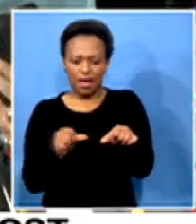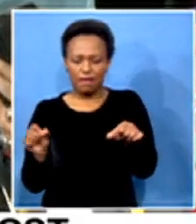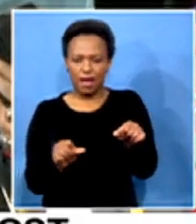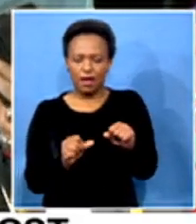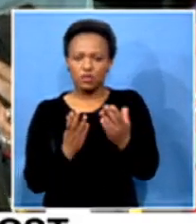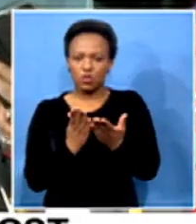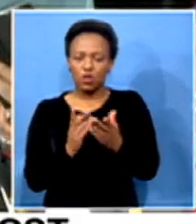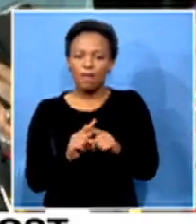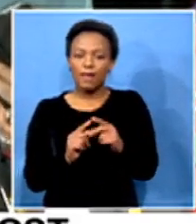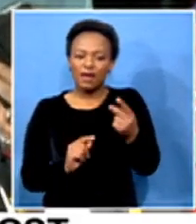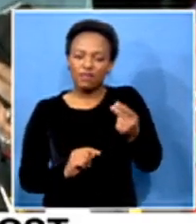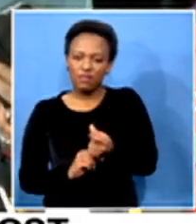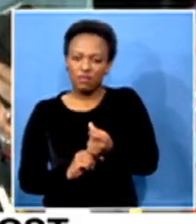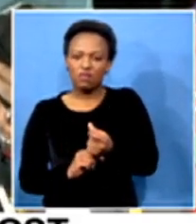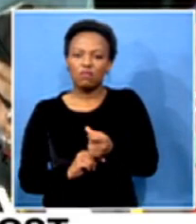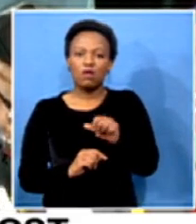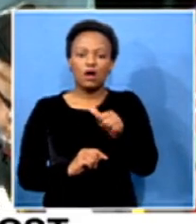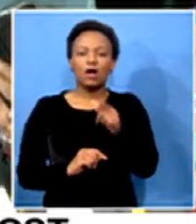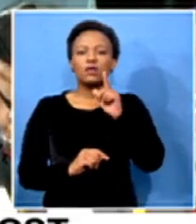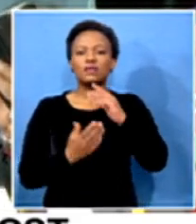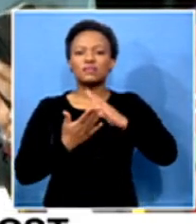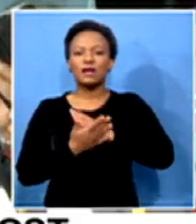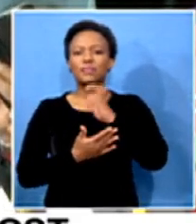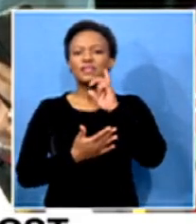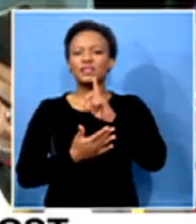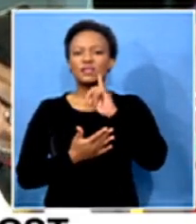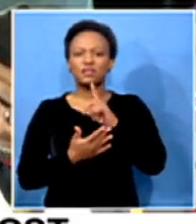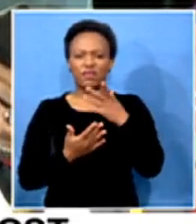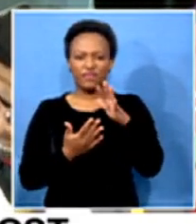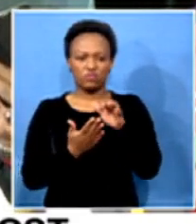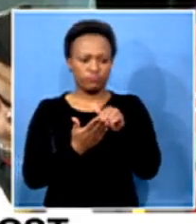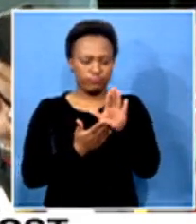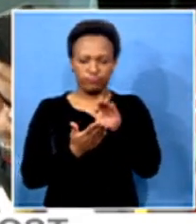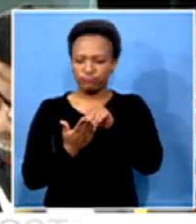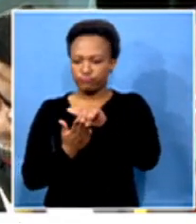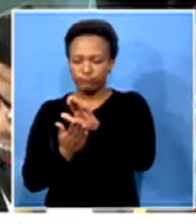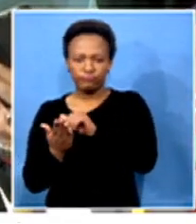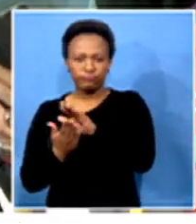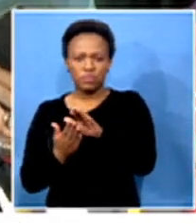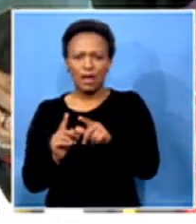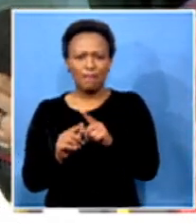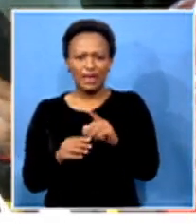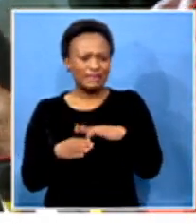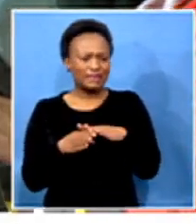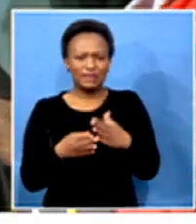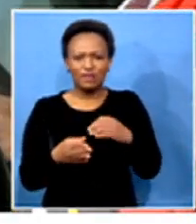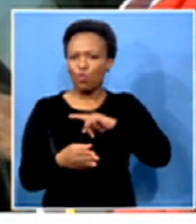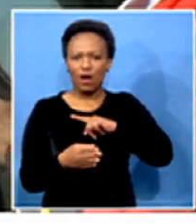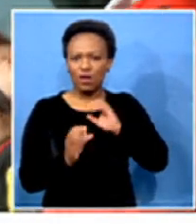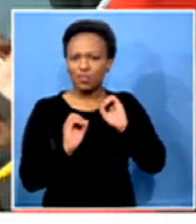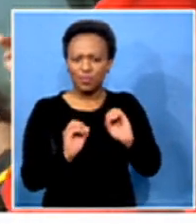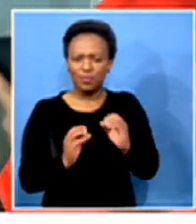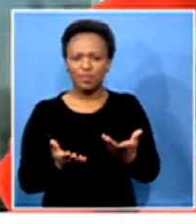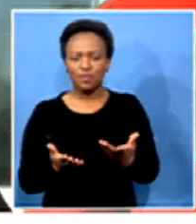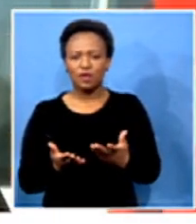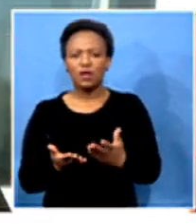there are some other teachers who have been laid off without a valid reason. I must say that